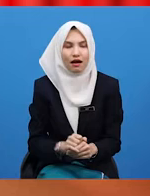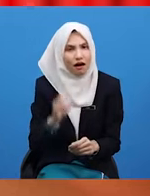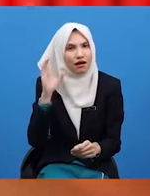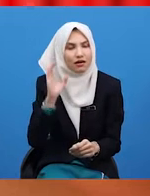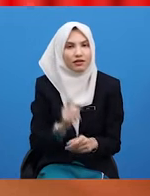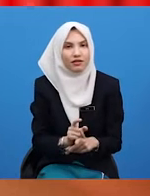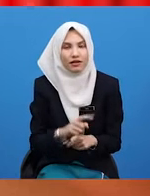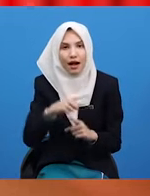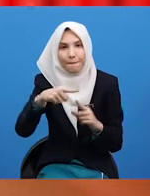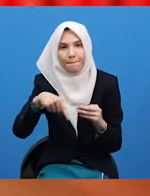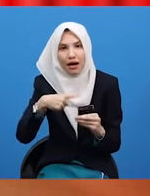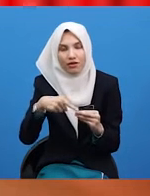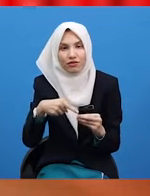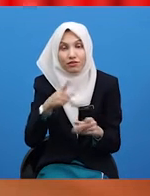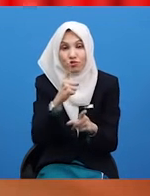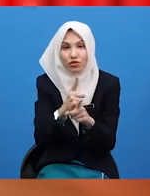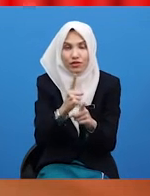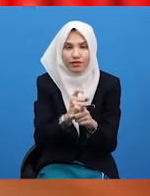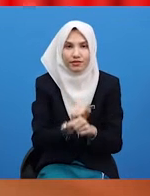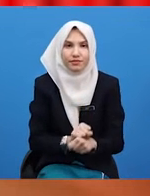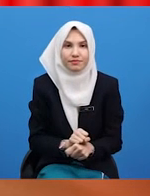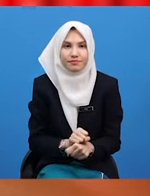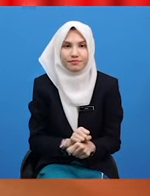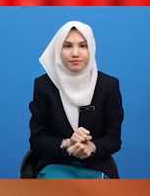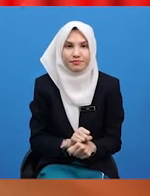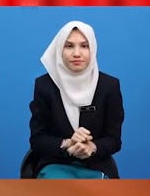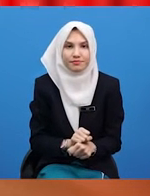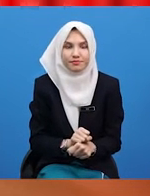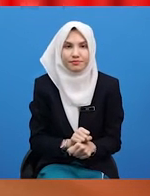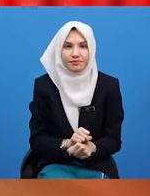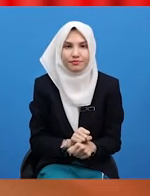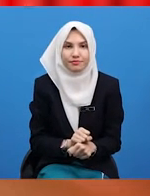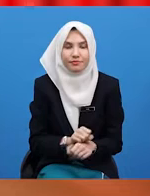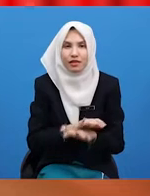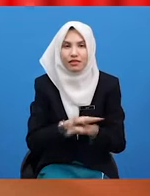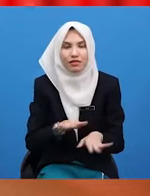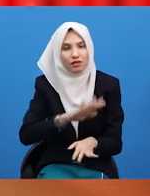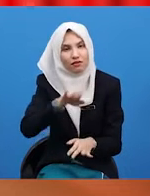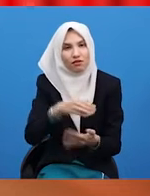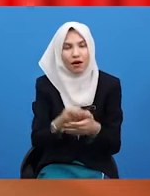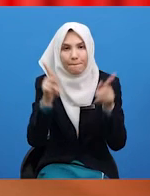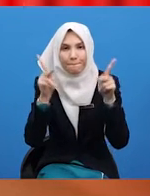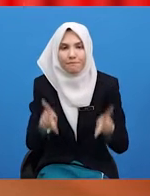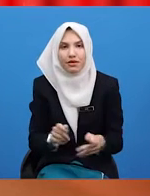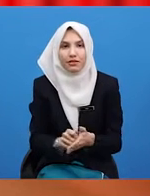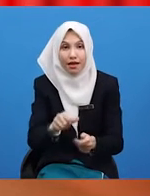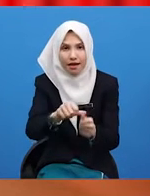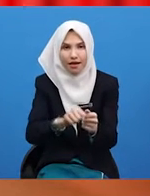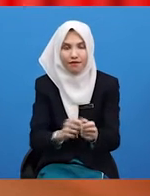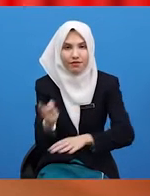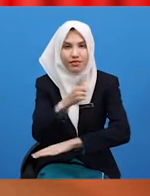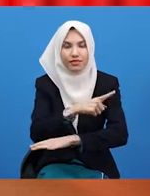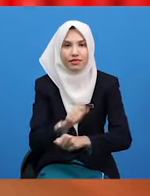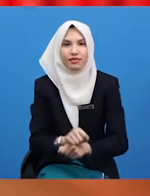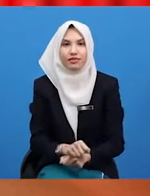heard about it. You are totally correct. Normal people in everyday life do not use this. We